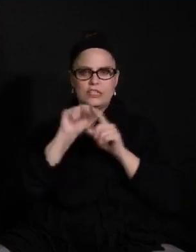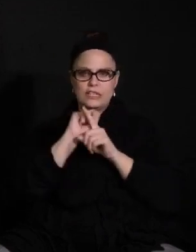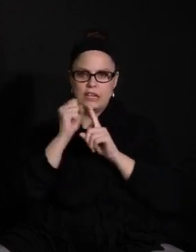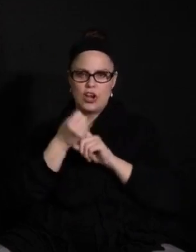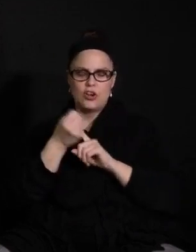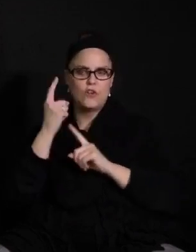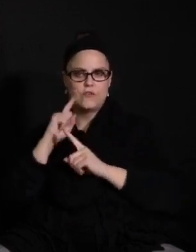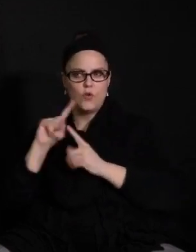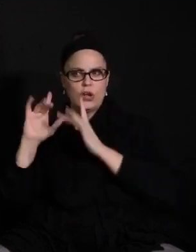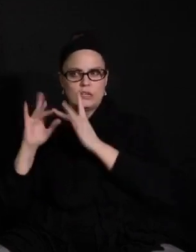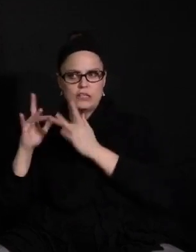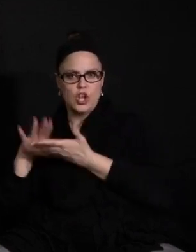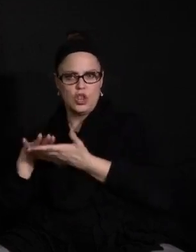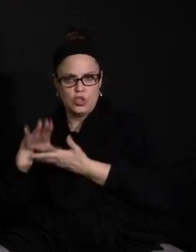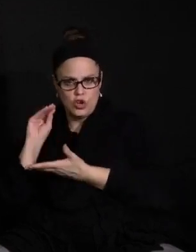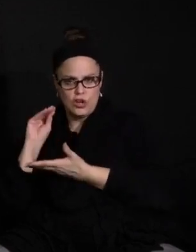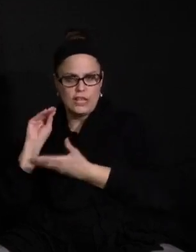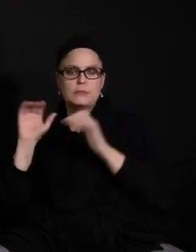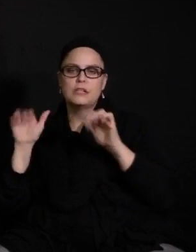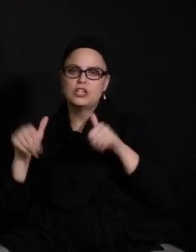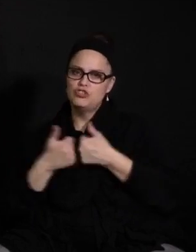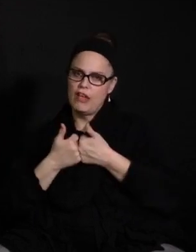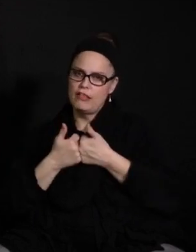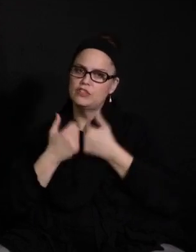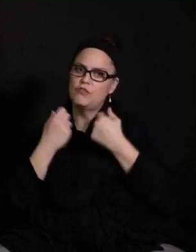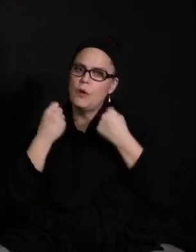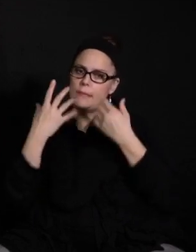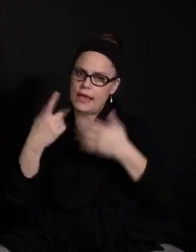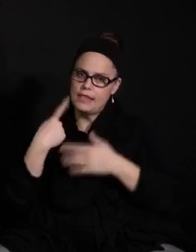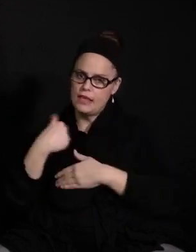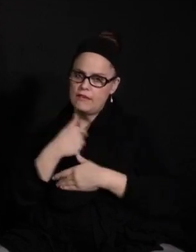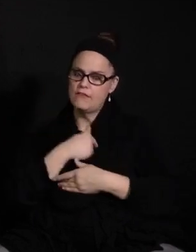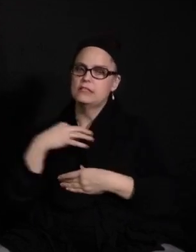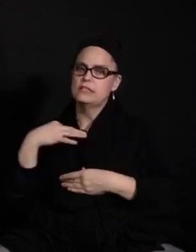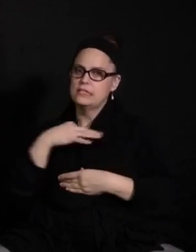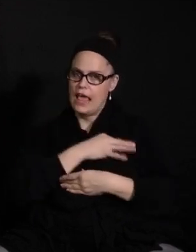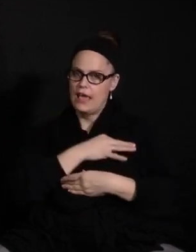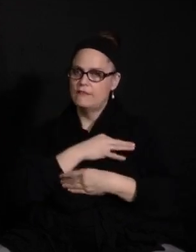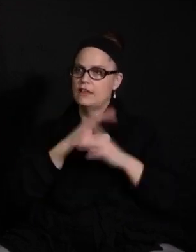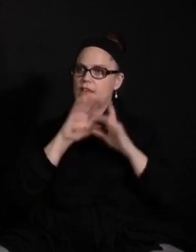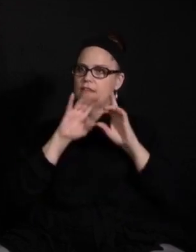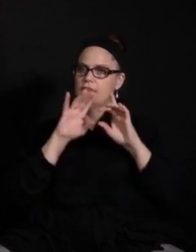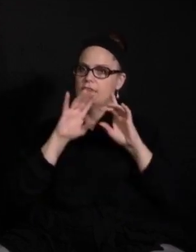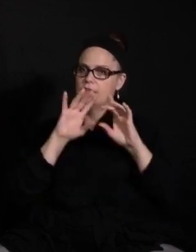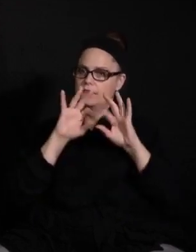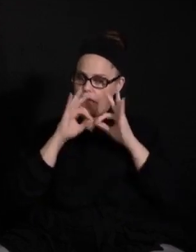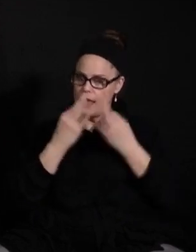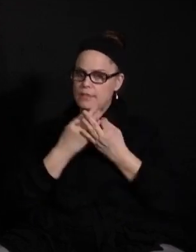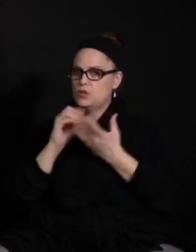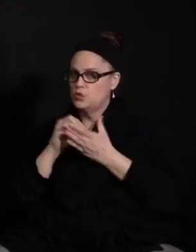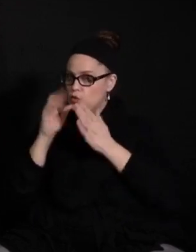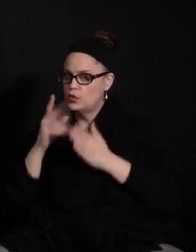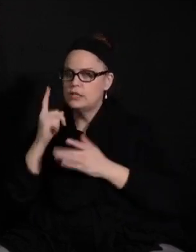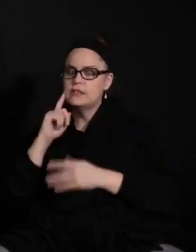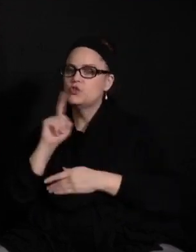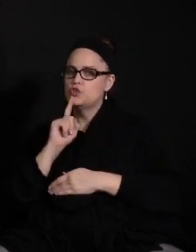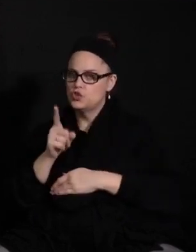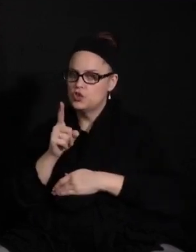distance learning has been a challenge for many of us staff, families, students for sure. And each